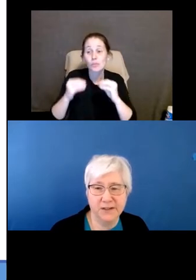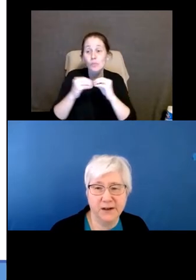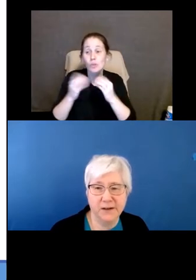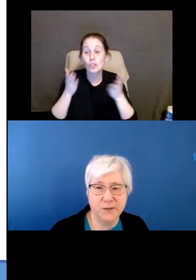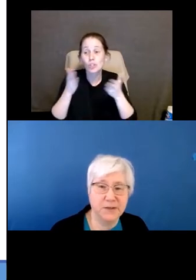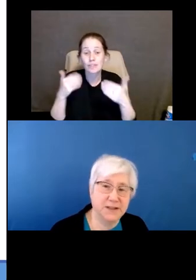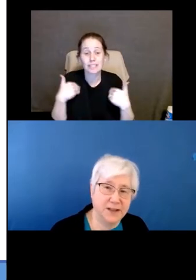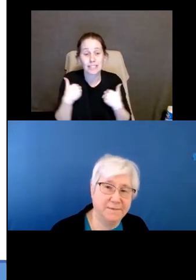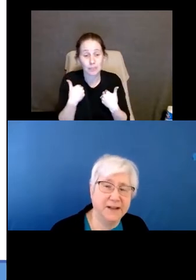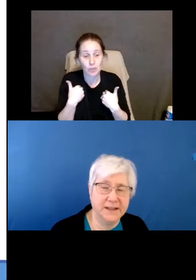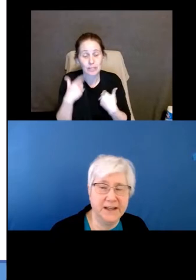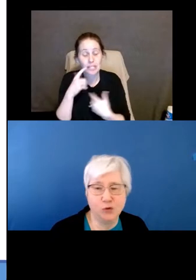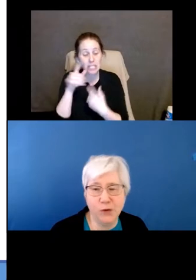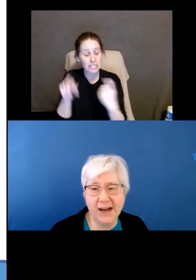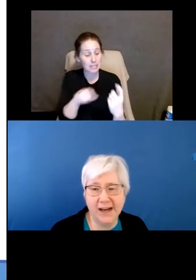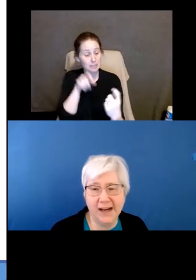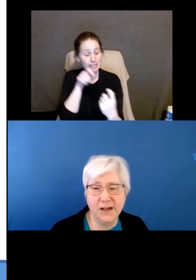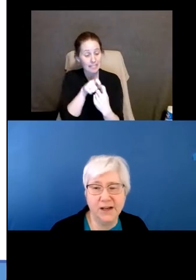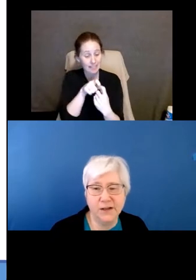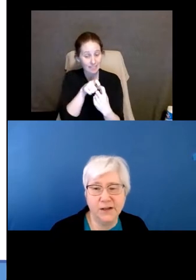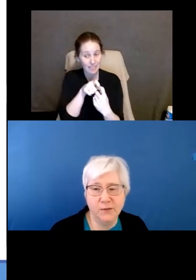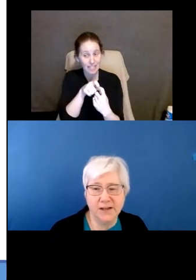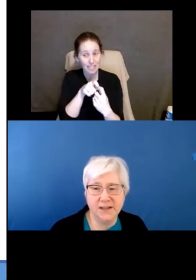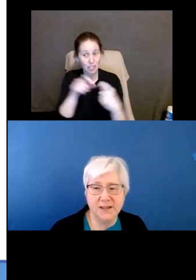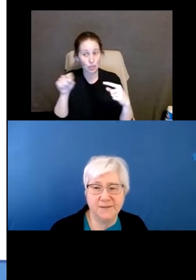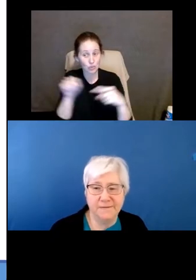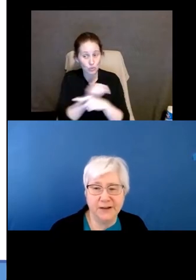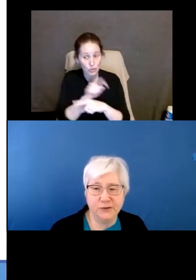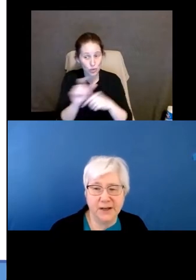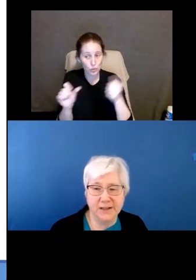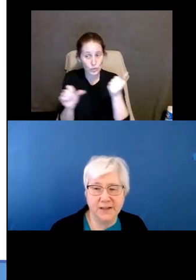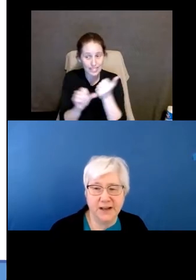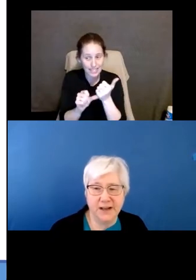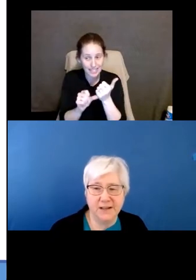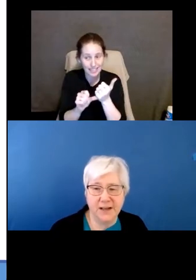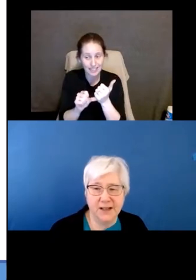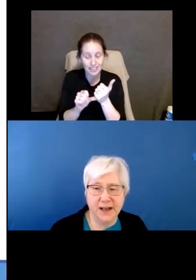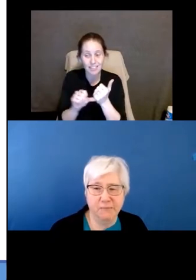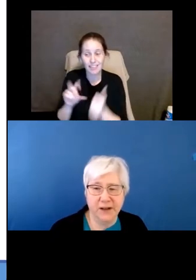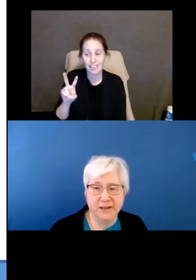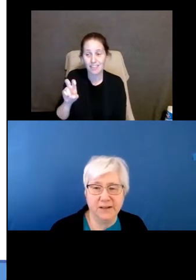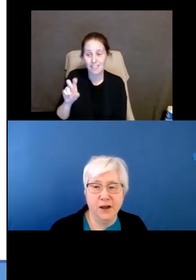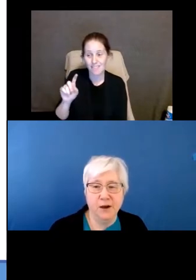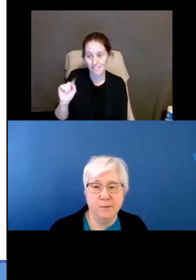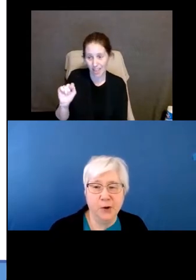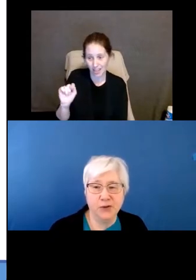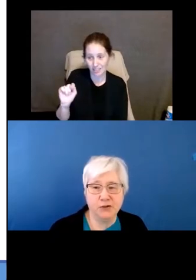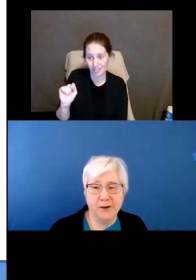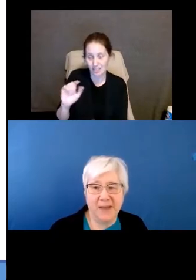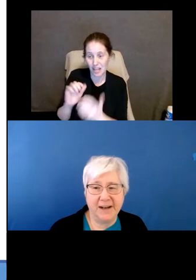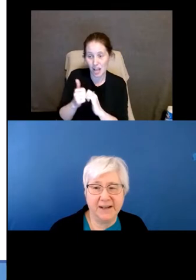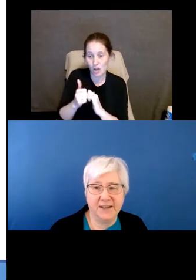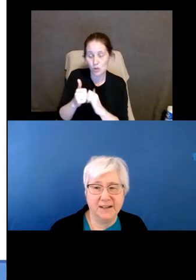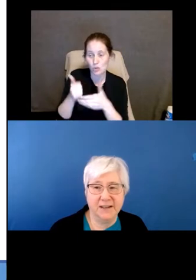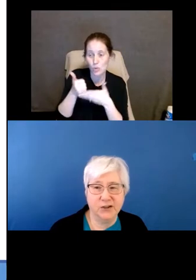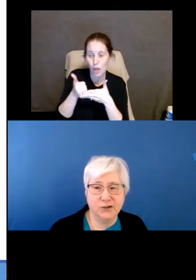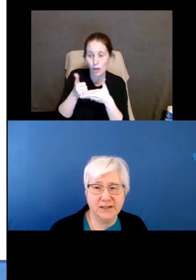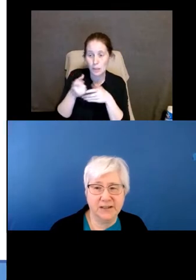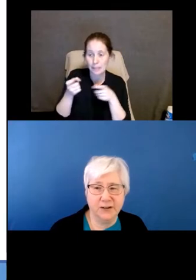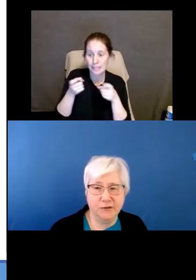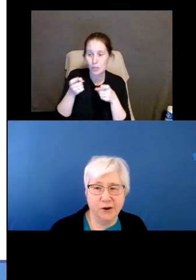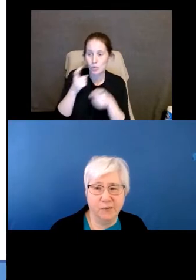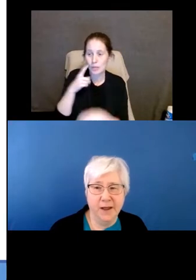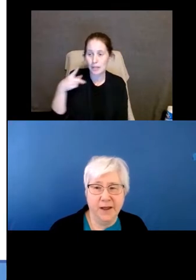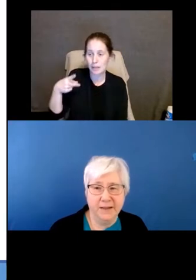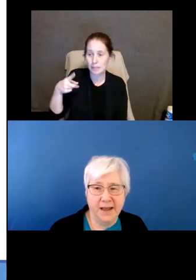animals that are specifically trained to assist veterans in dealing with post-traumatic stress